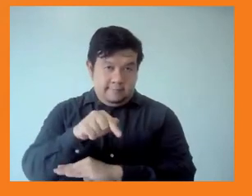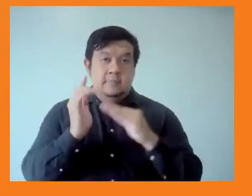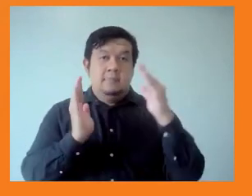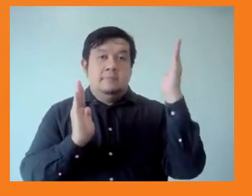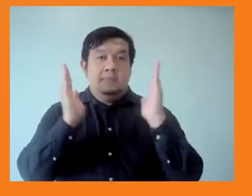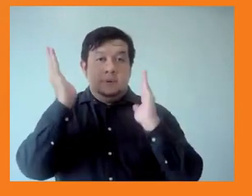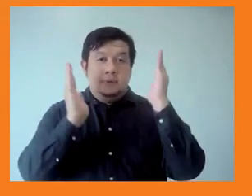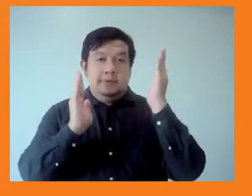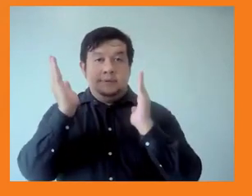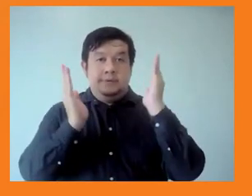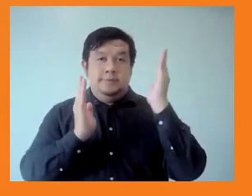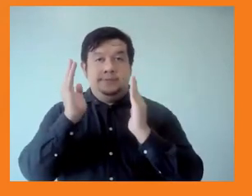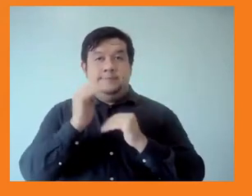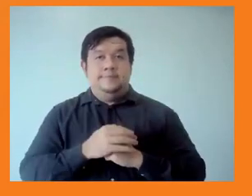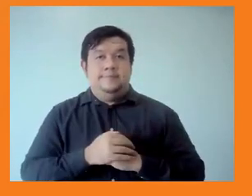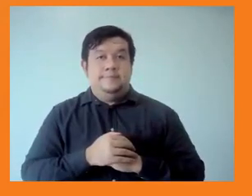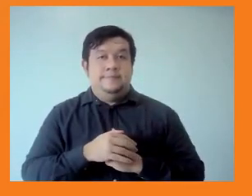access to those services.